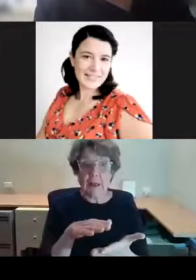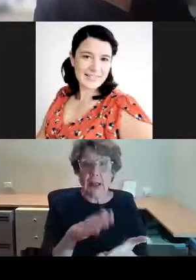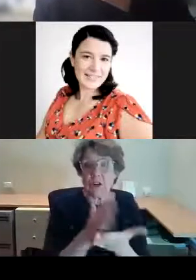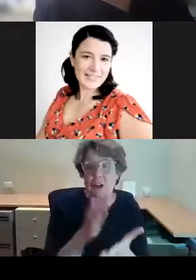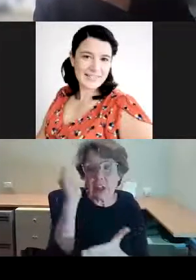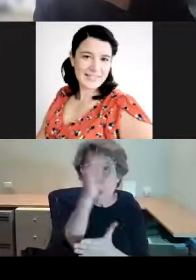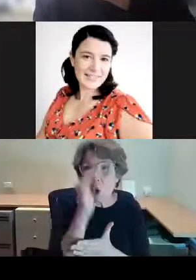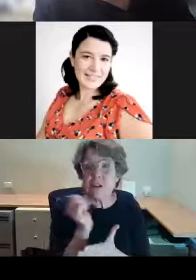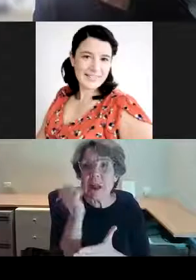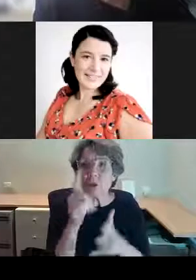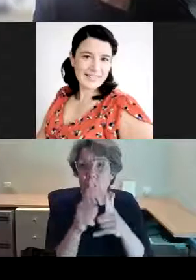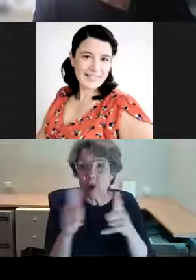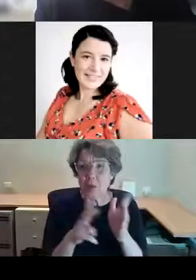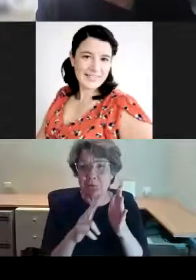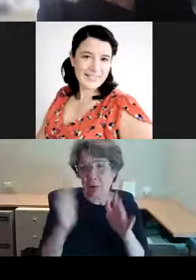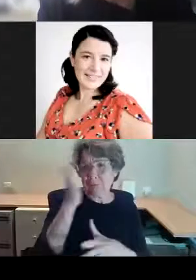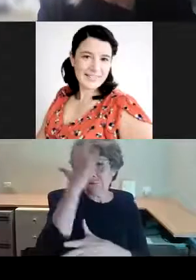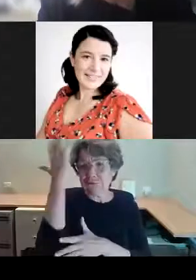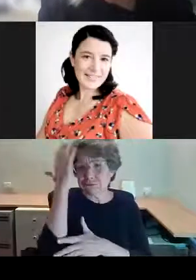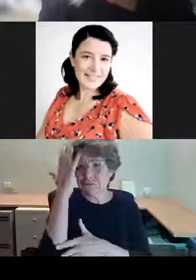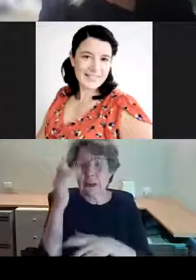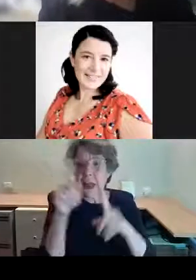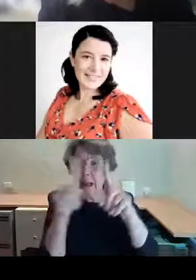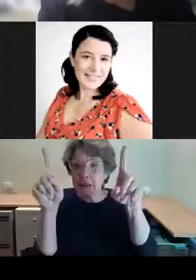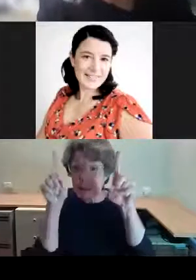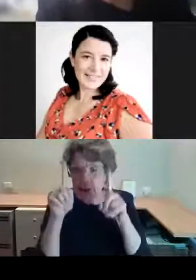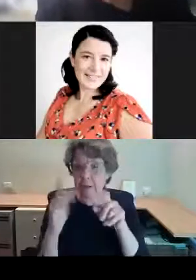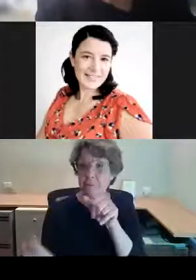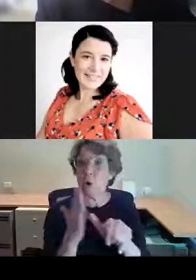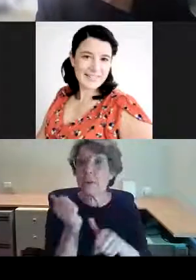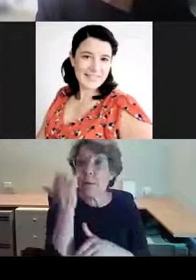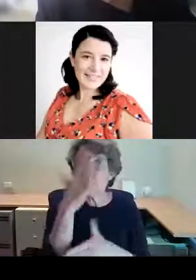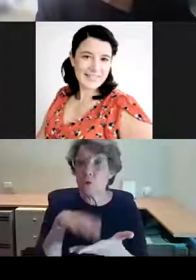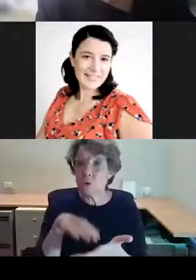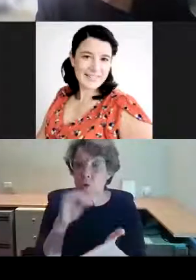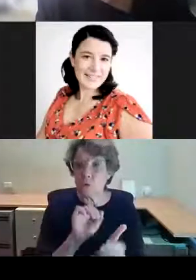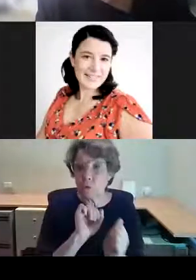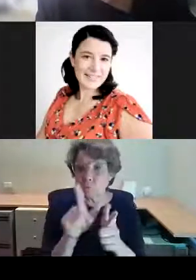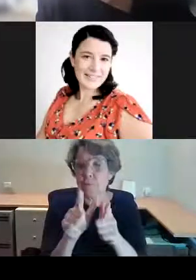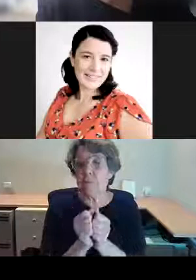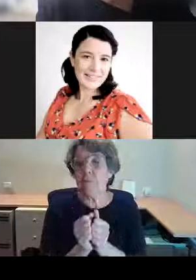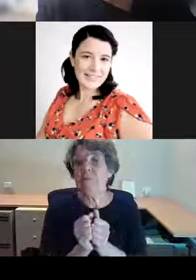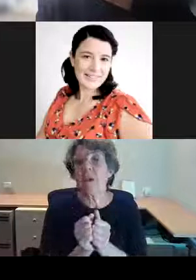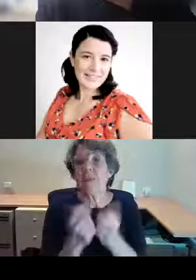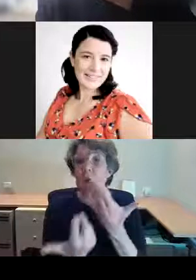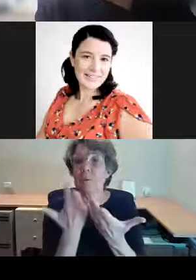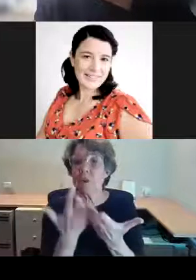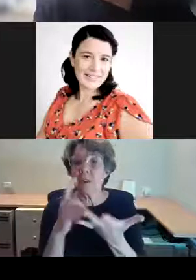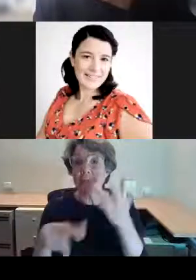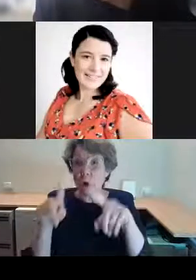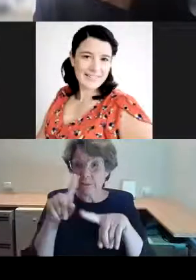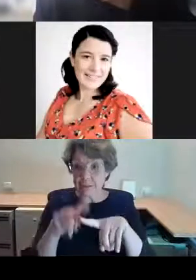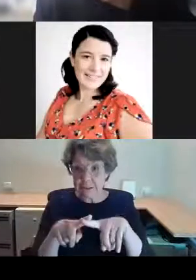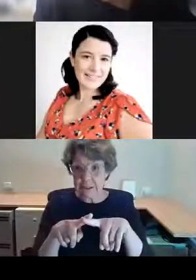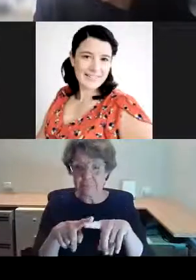academic. He was the first Aboriginal student to be admitted to the University of Oxford. And